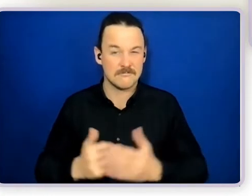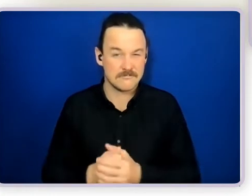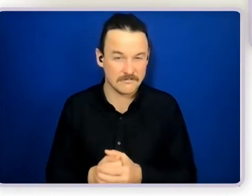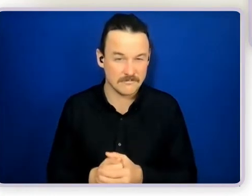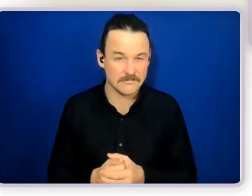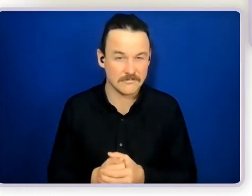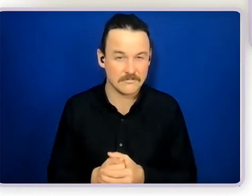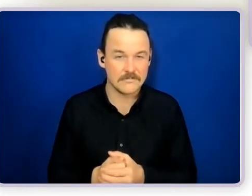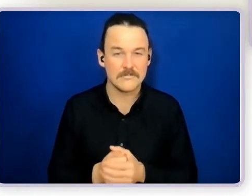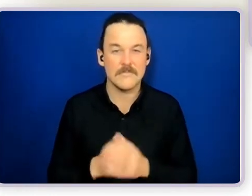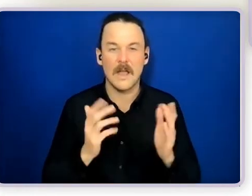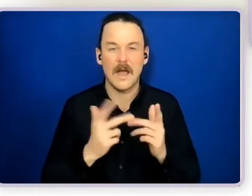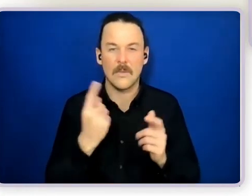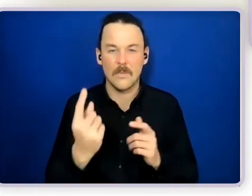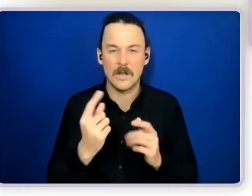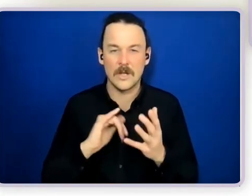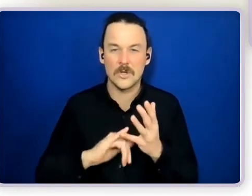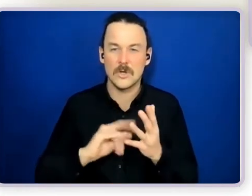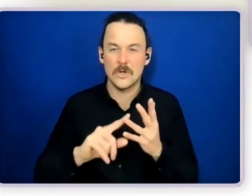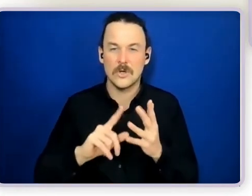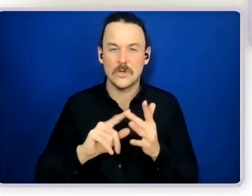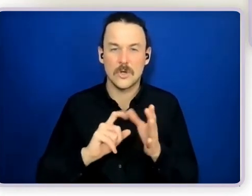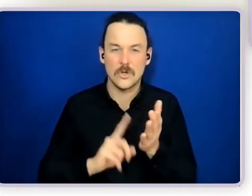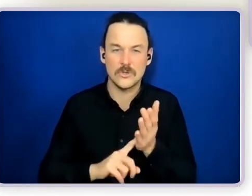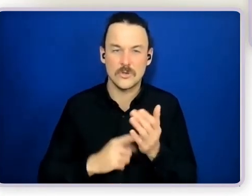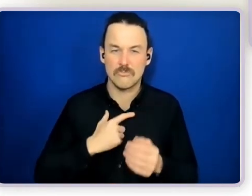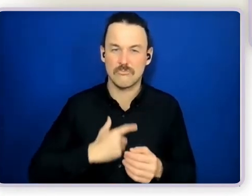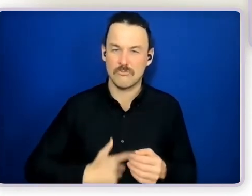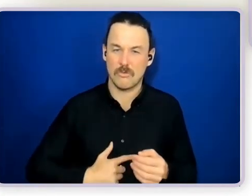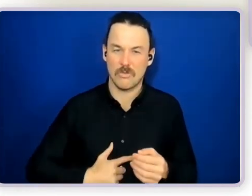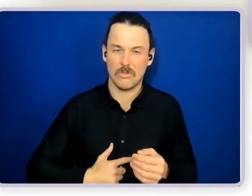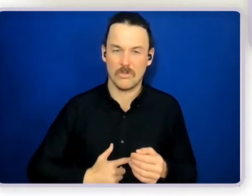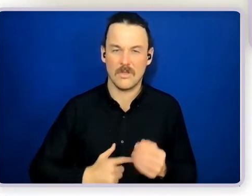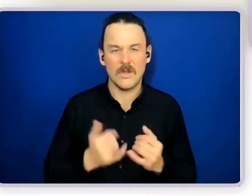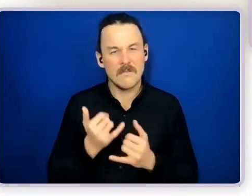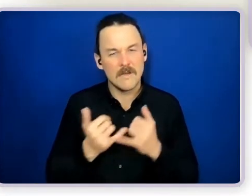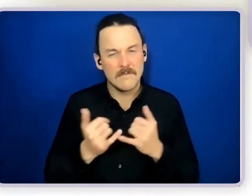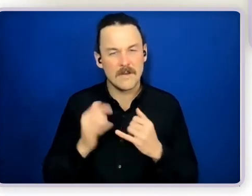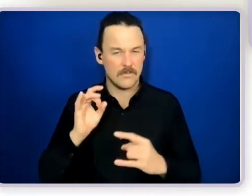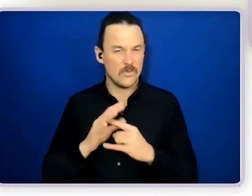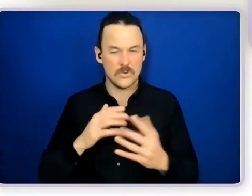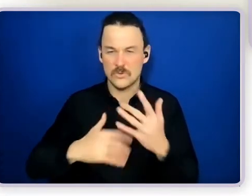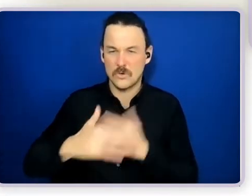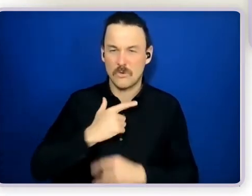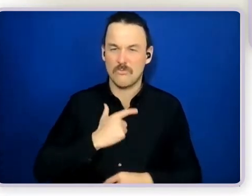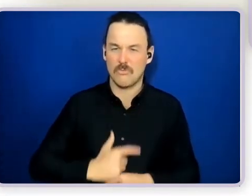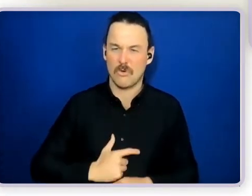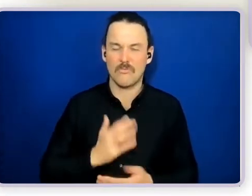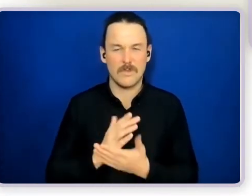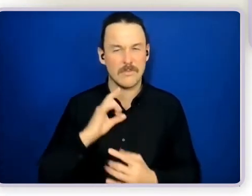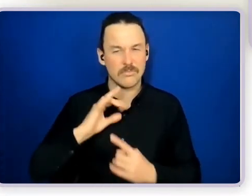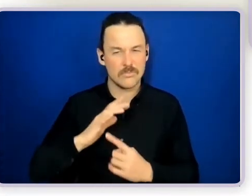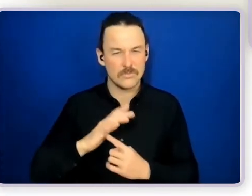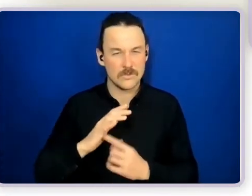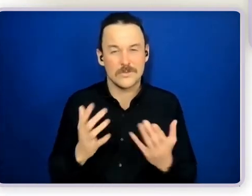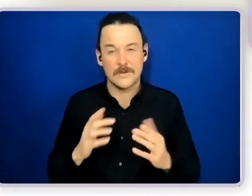another thing that we, you know, it's very important principles that underlie the work that we do at Belonging Matters. So for example, that Dee presents